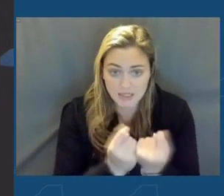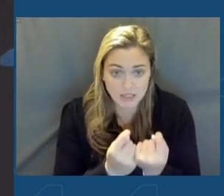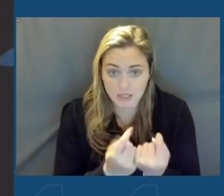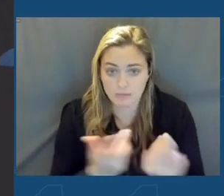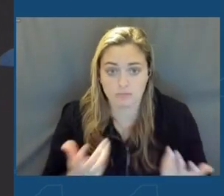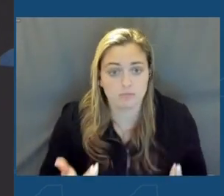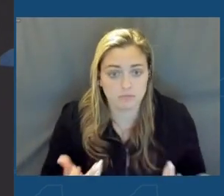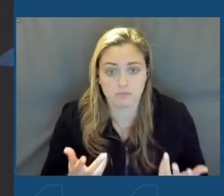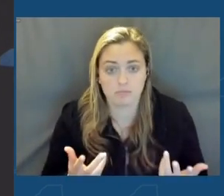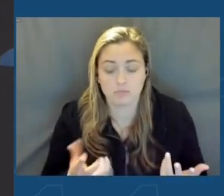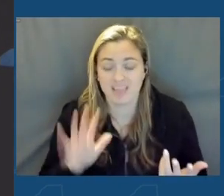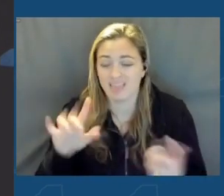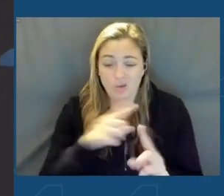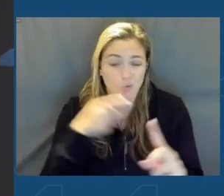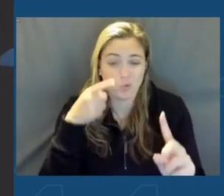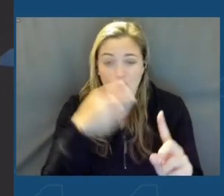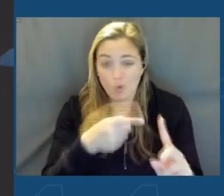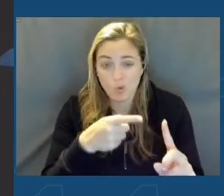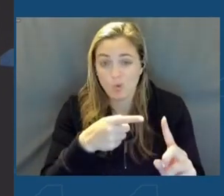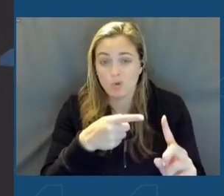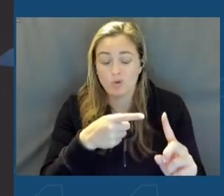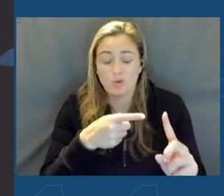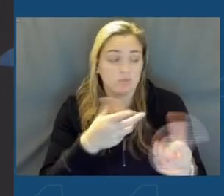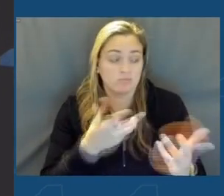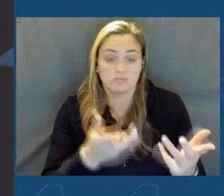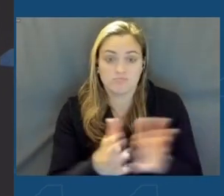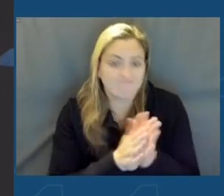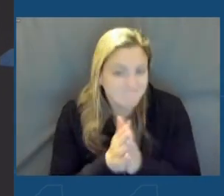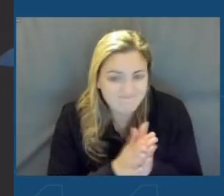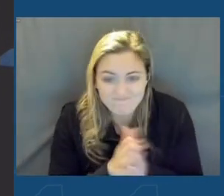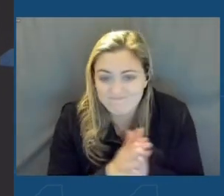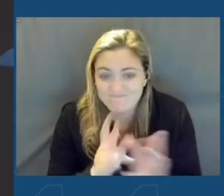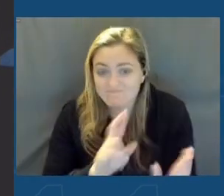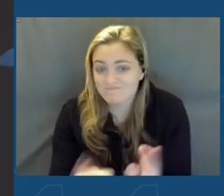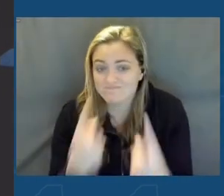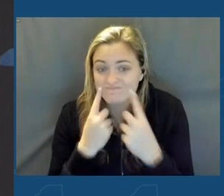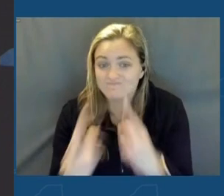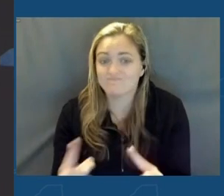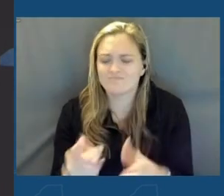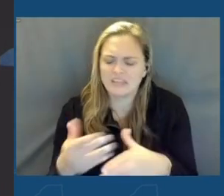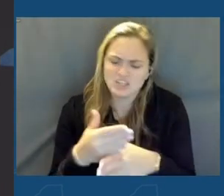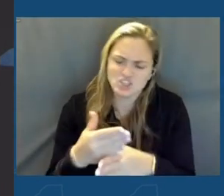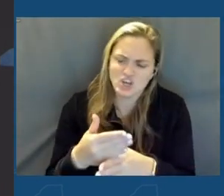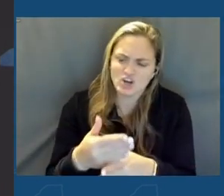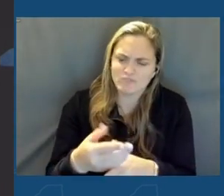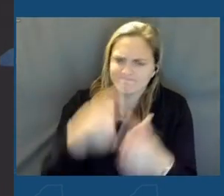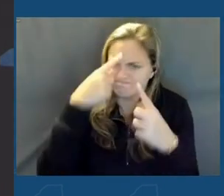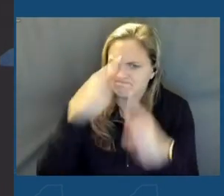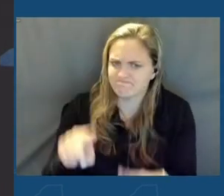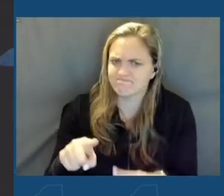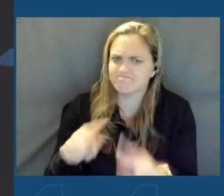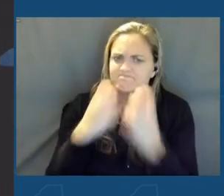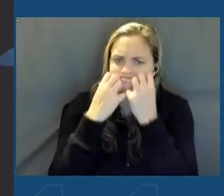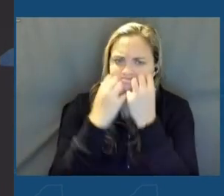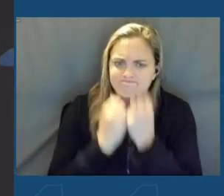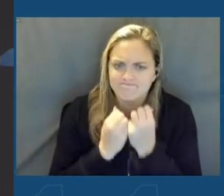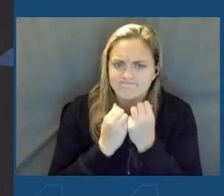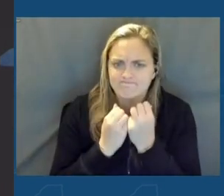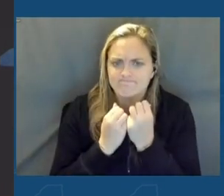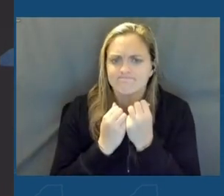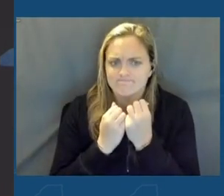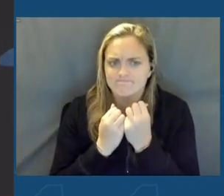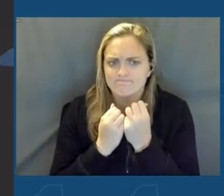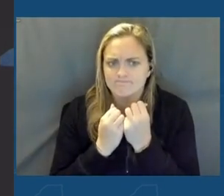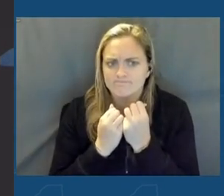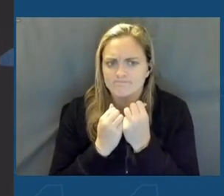tasked, they were tenacious and at the end of the day they shared our values and with the greatest